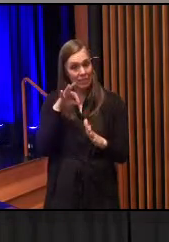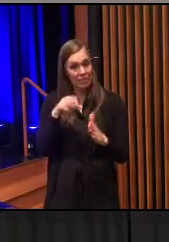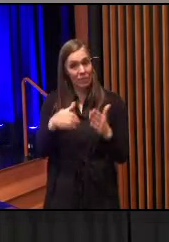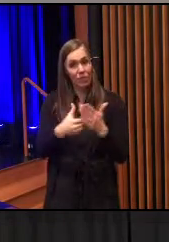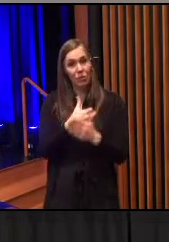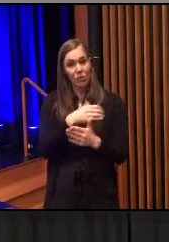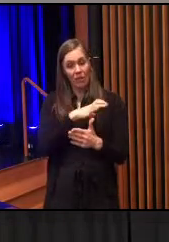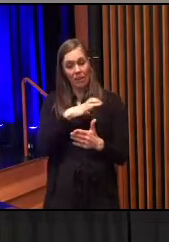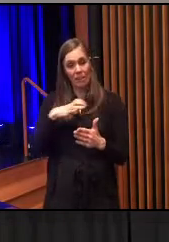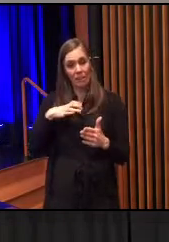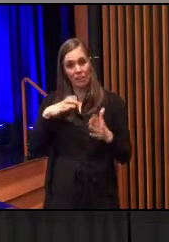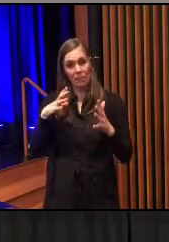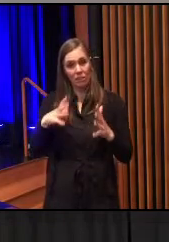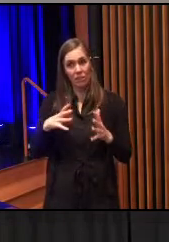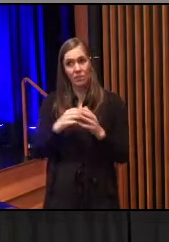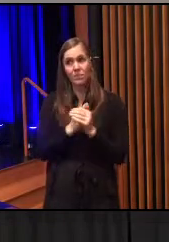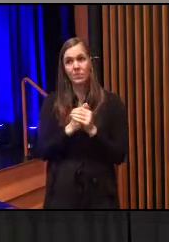councillors,